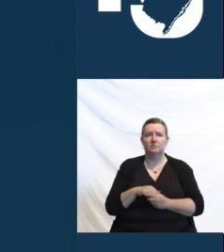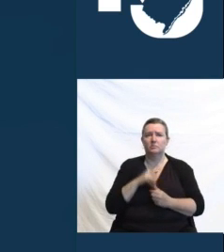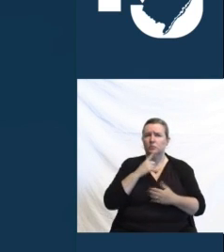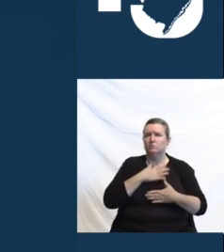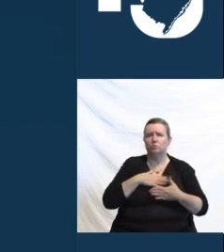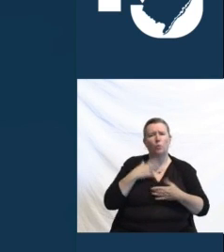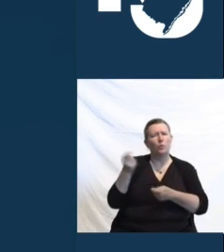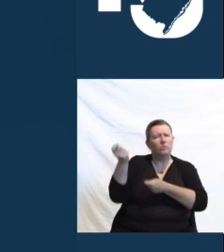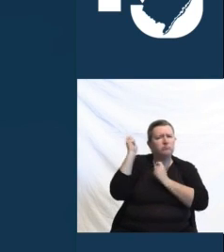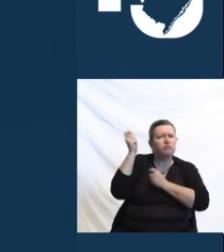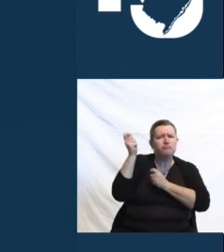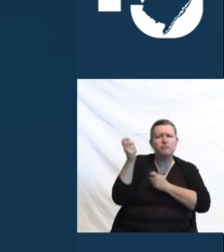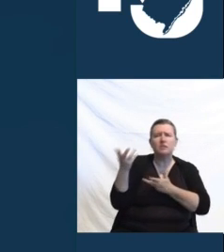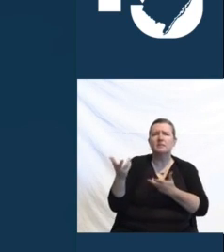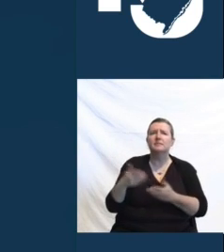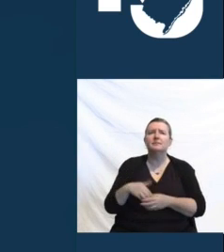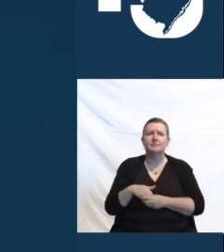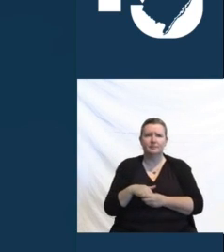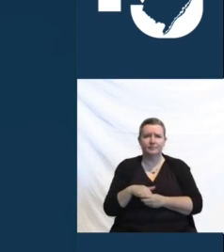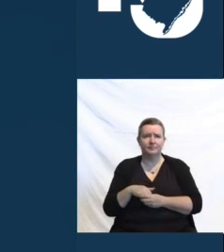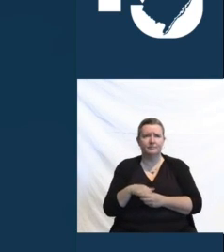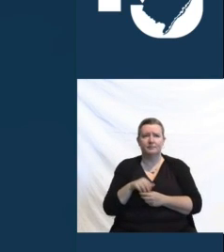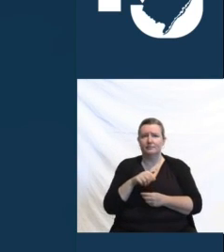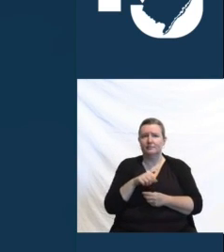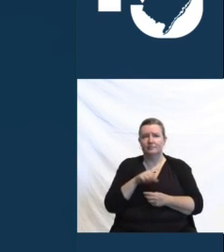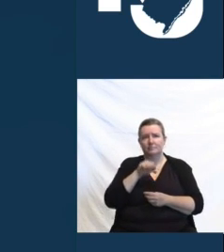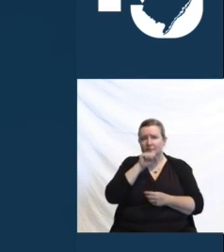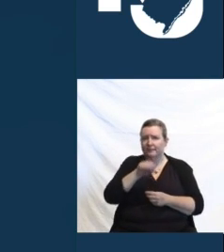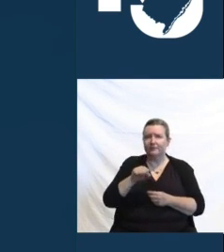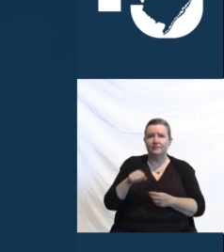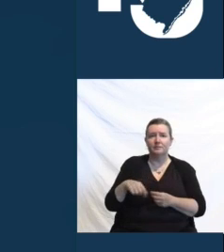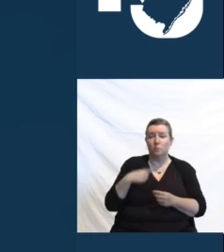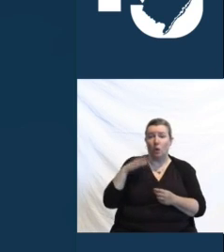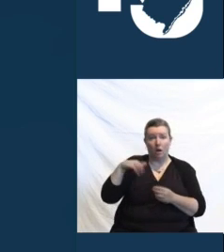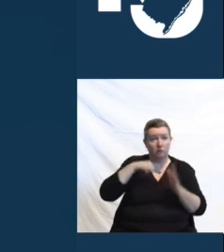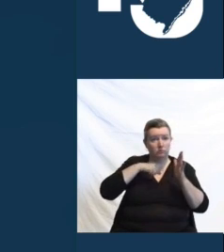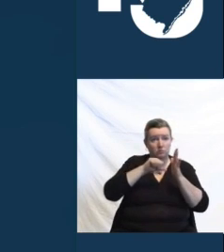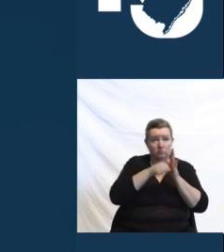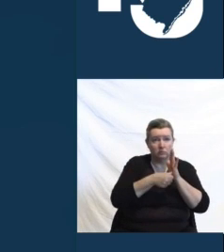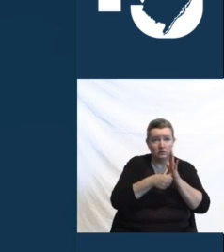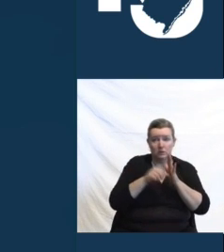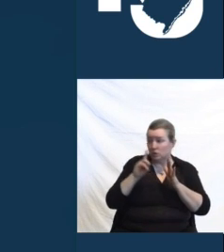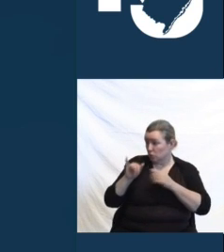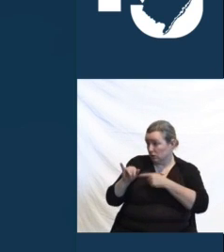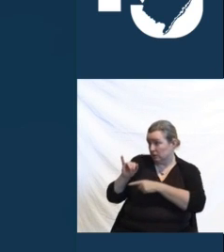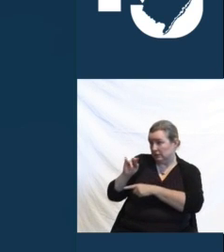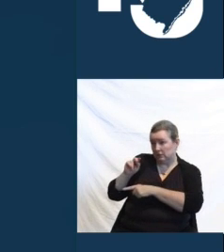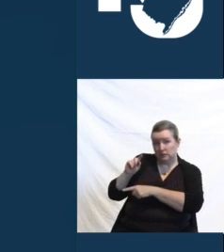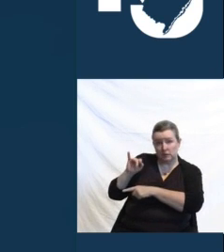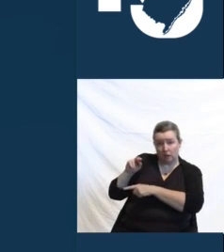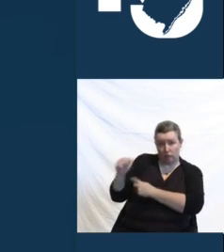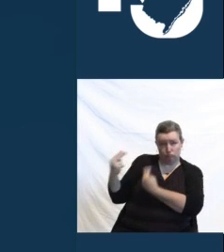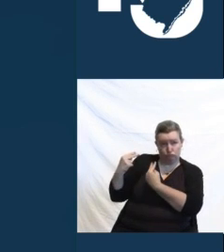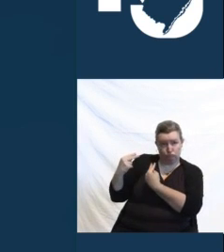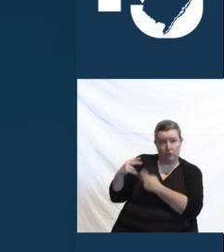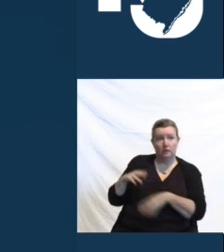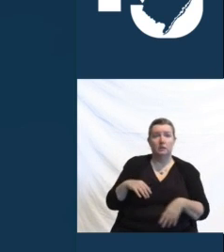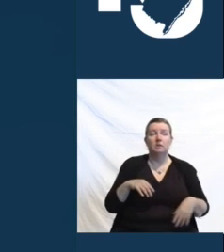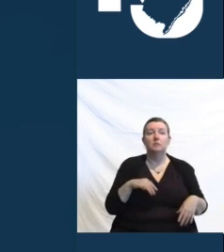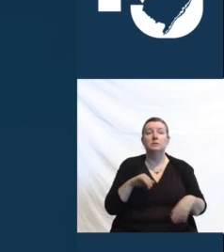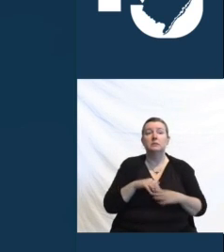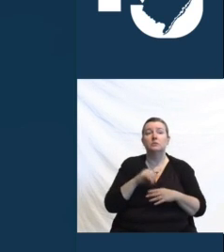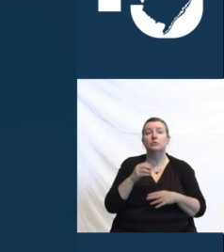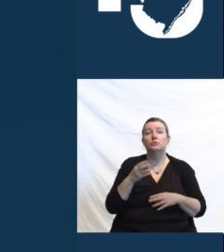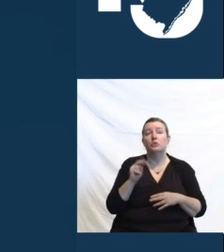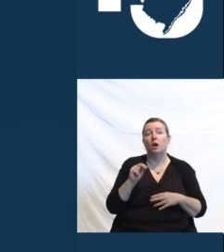Ronald was a member, I want to make sure Judy and Tina are with me on this, of the Joan Wolf Fly Fishers Club,